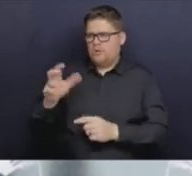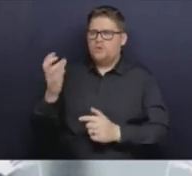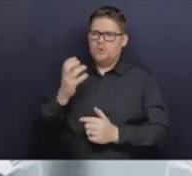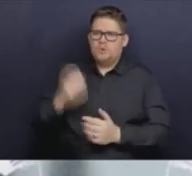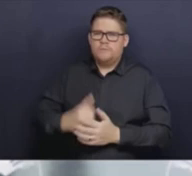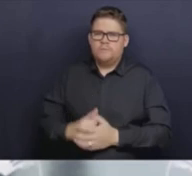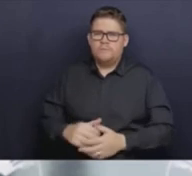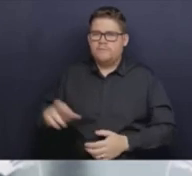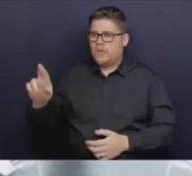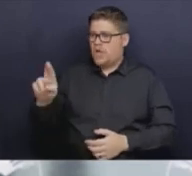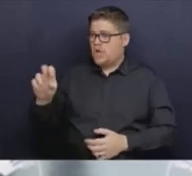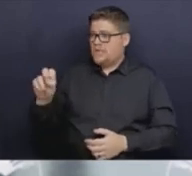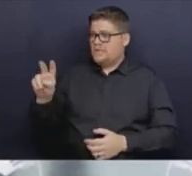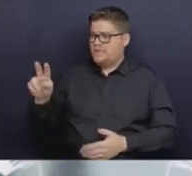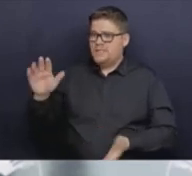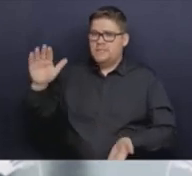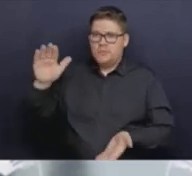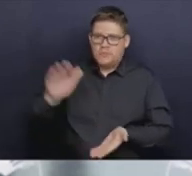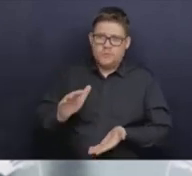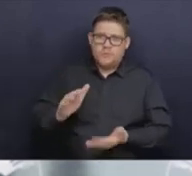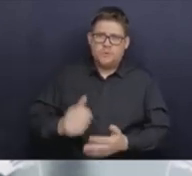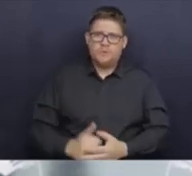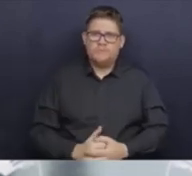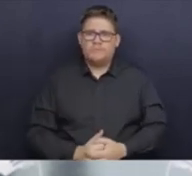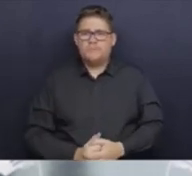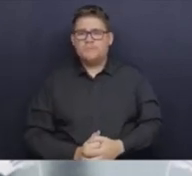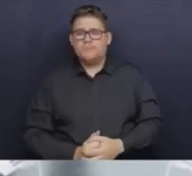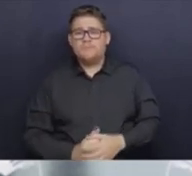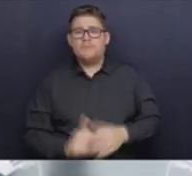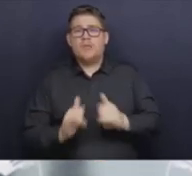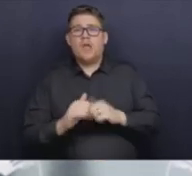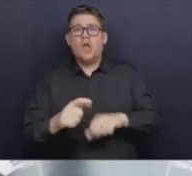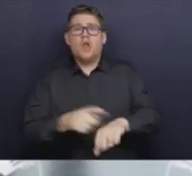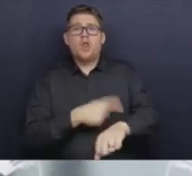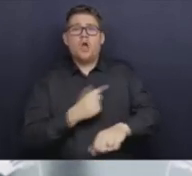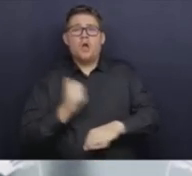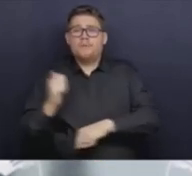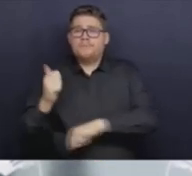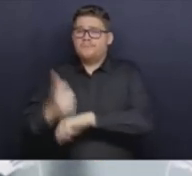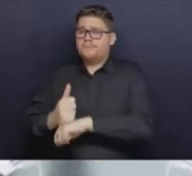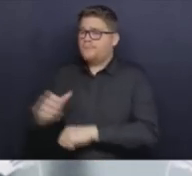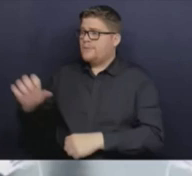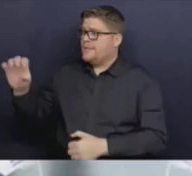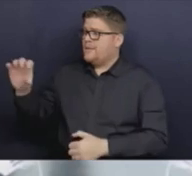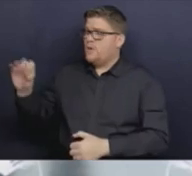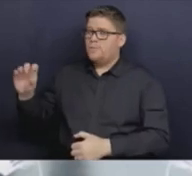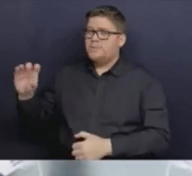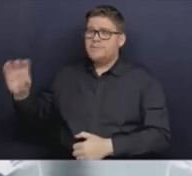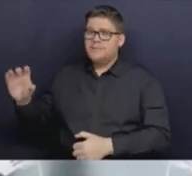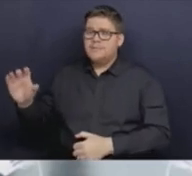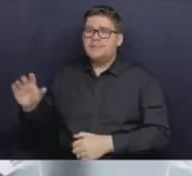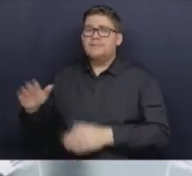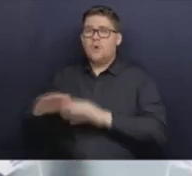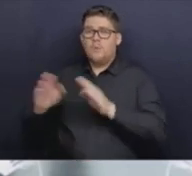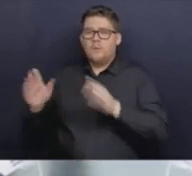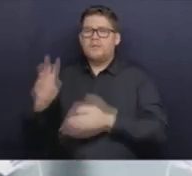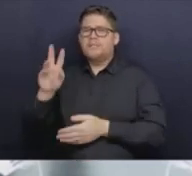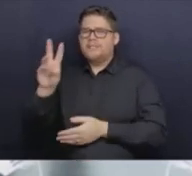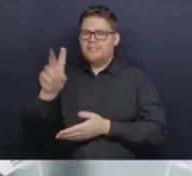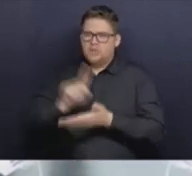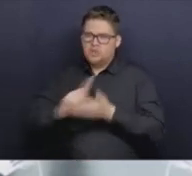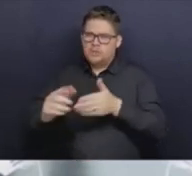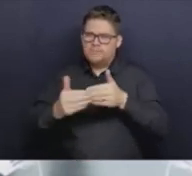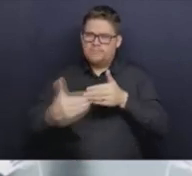you ask how long the EOCs will be in place, six weeks, to ensure that we're managing the system through this time, and we're doing